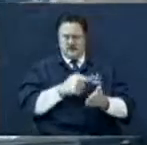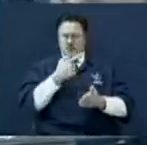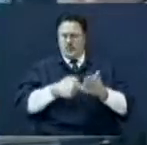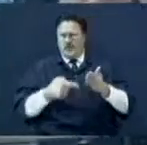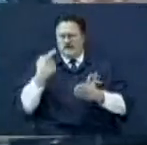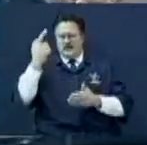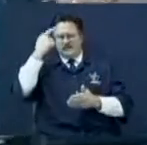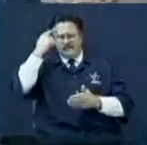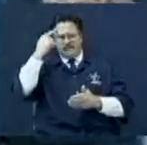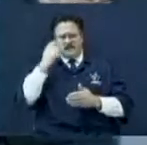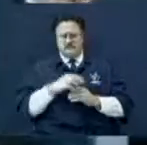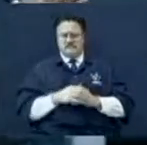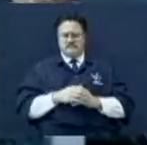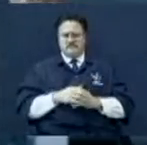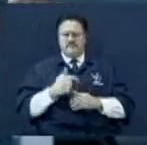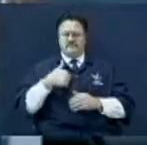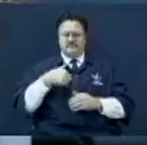got this.